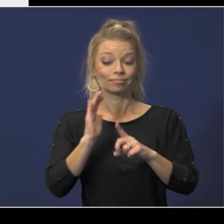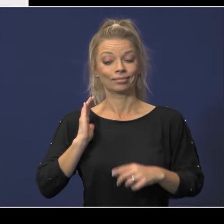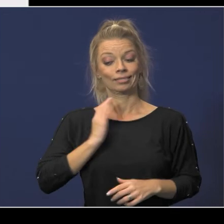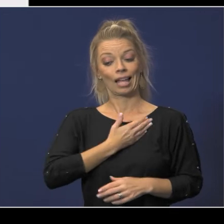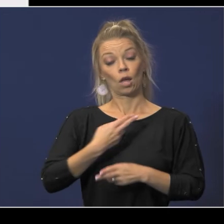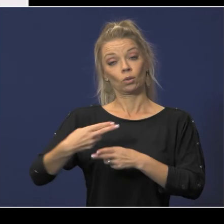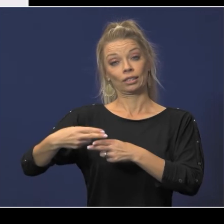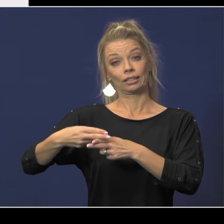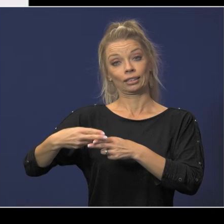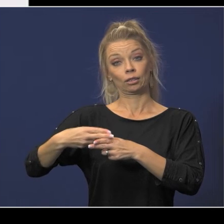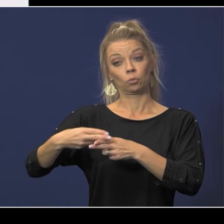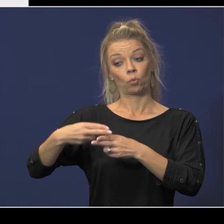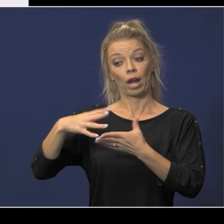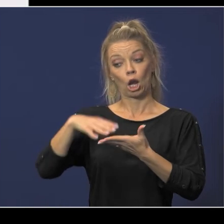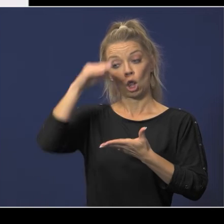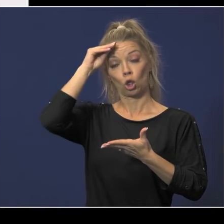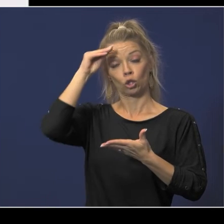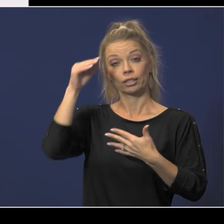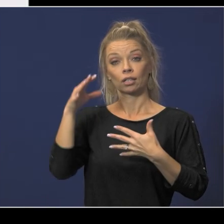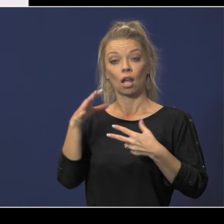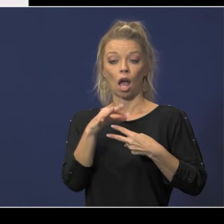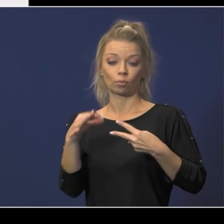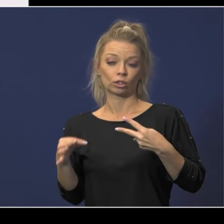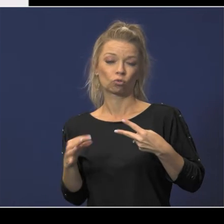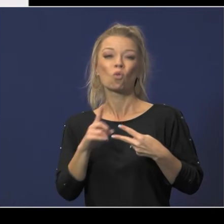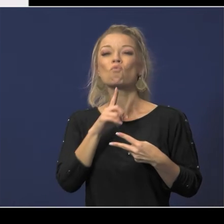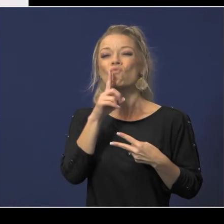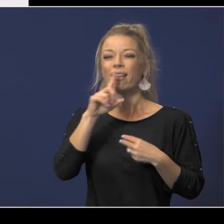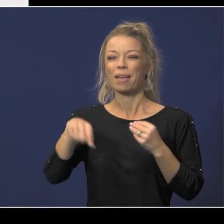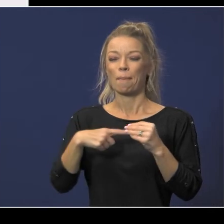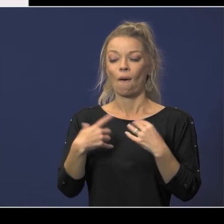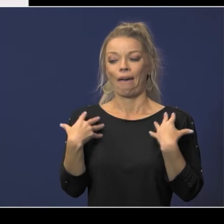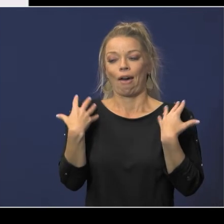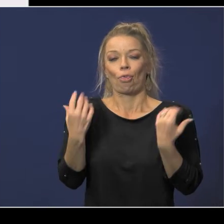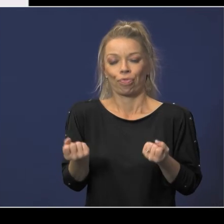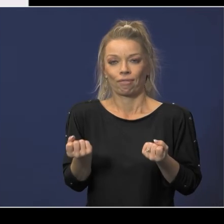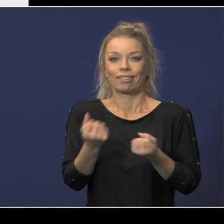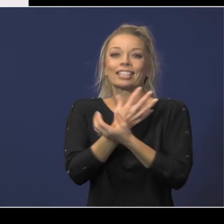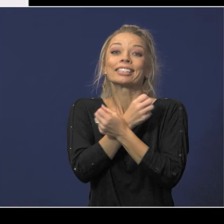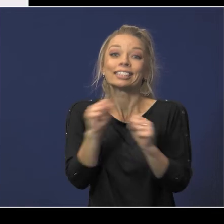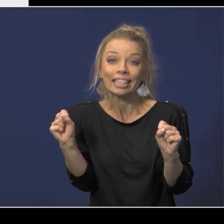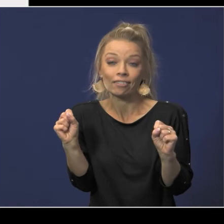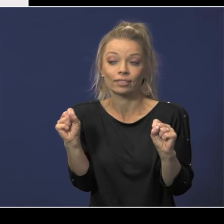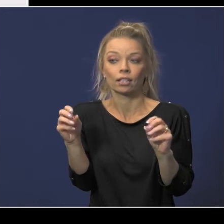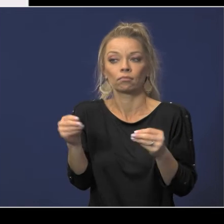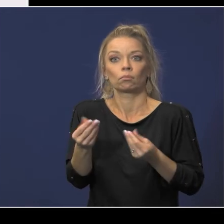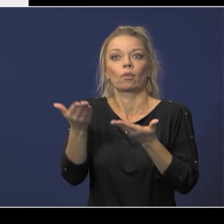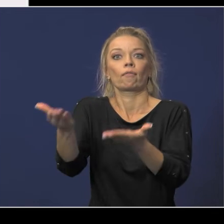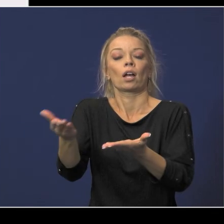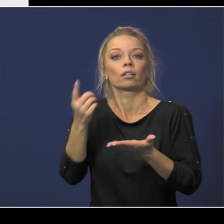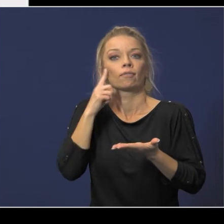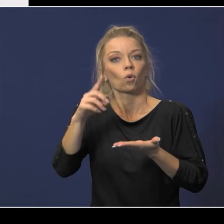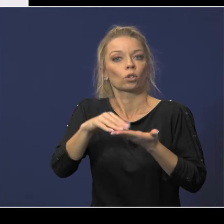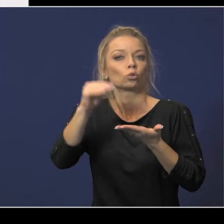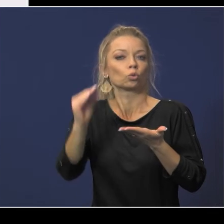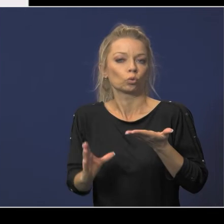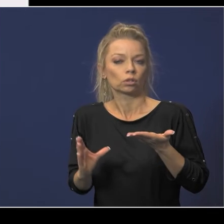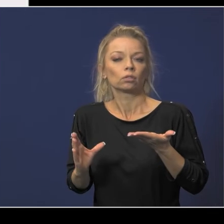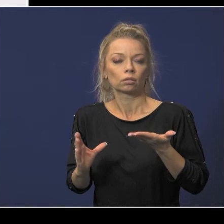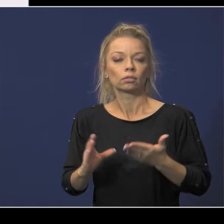uh learning option was really more of a health and safety uh option for for our students